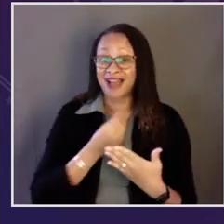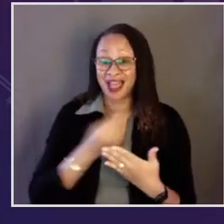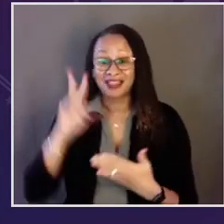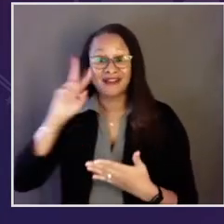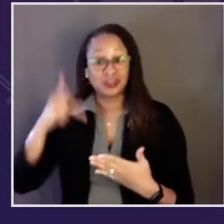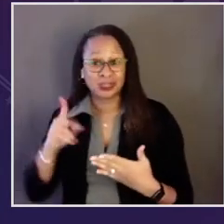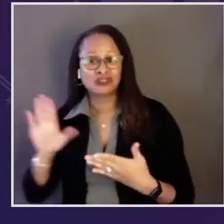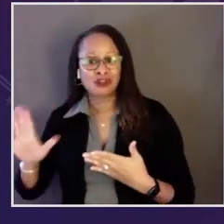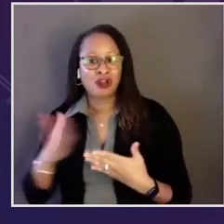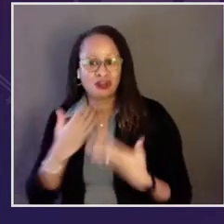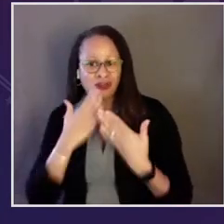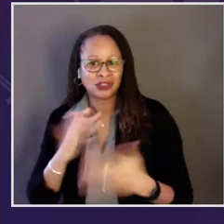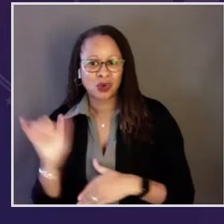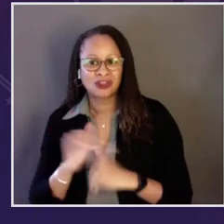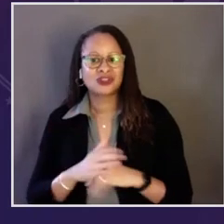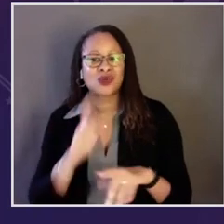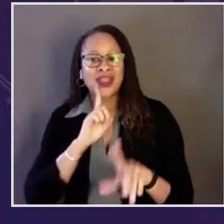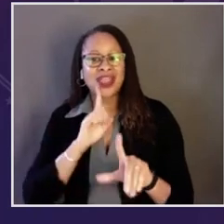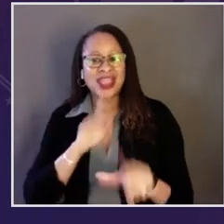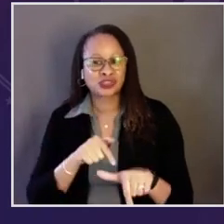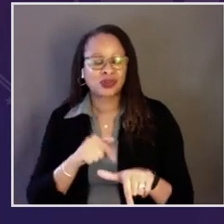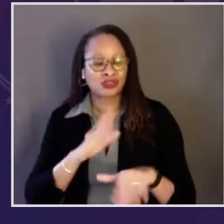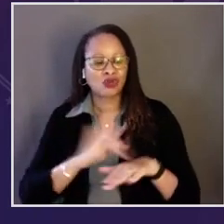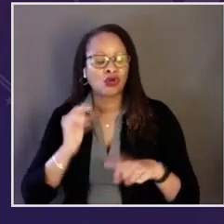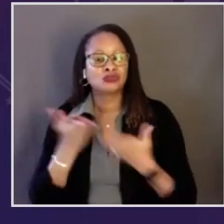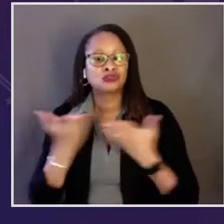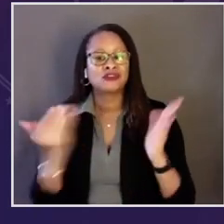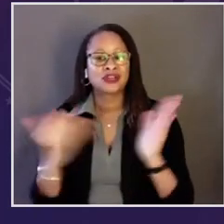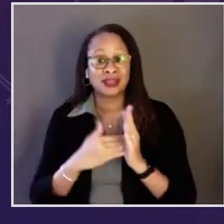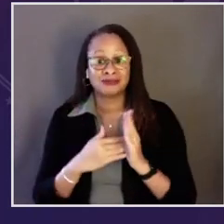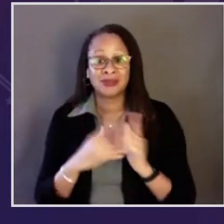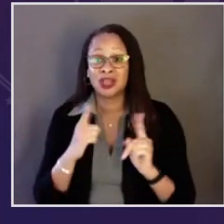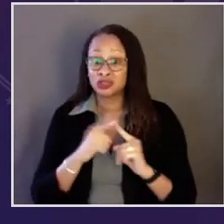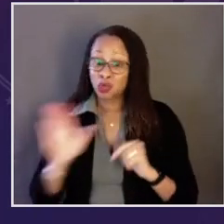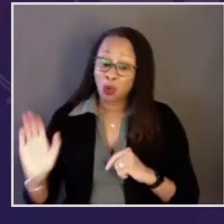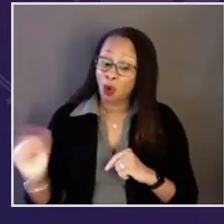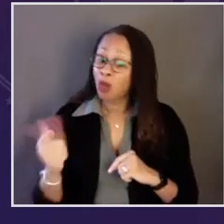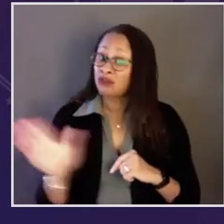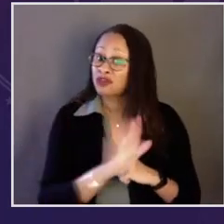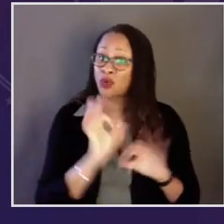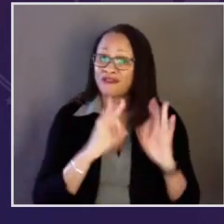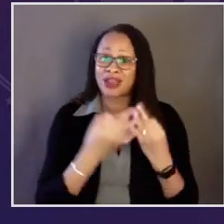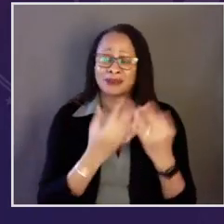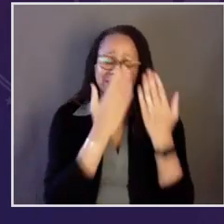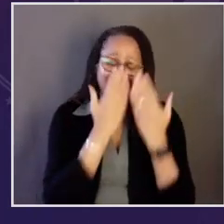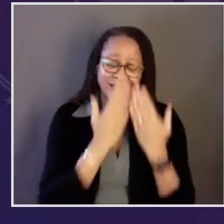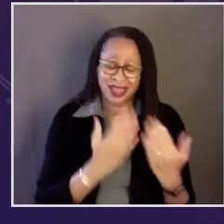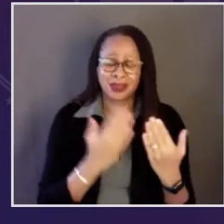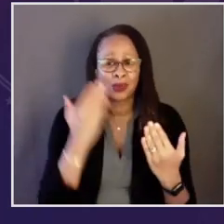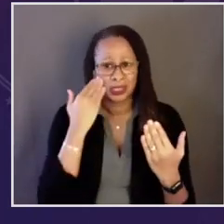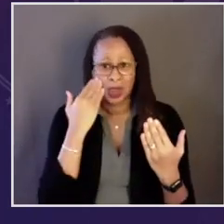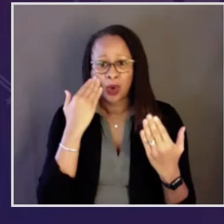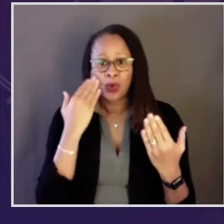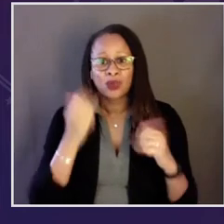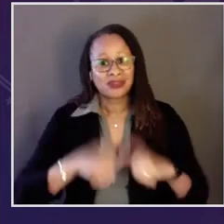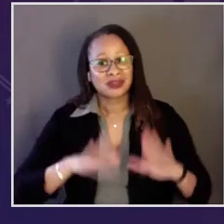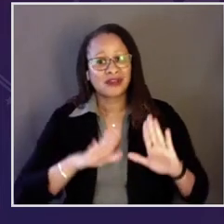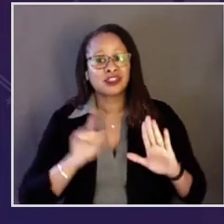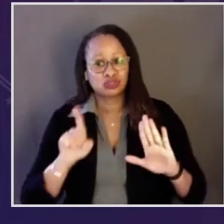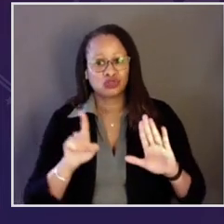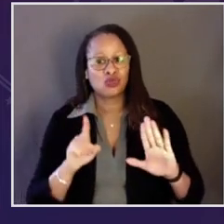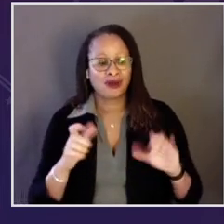have my gratitude, the gratitude of the Vice President and me for answering the call to serve again. To your families, thank you.